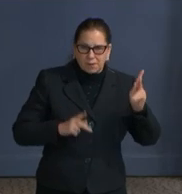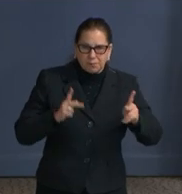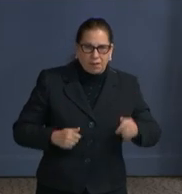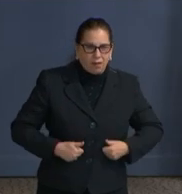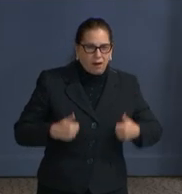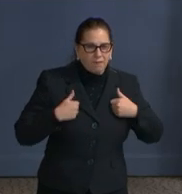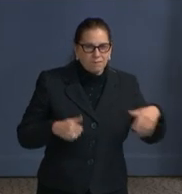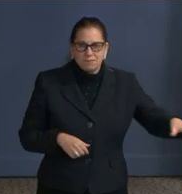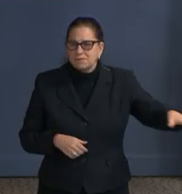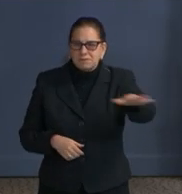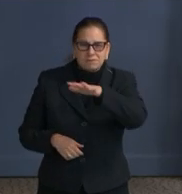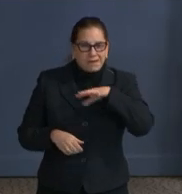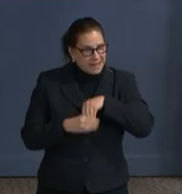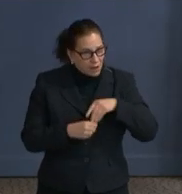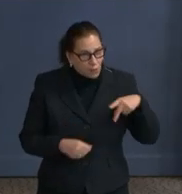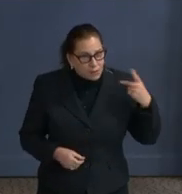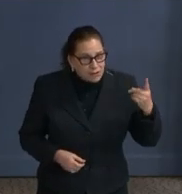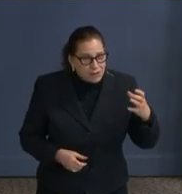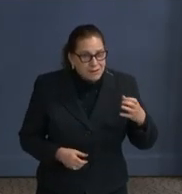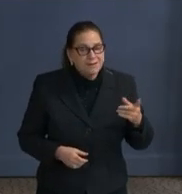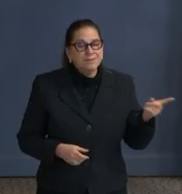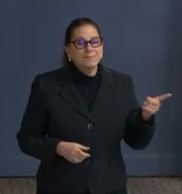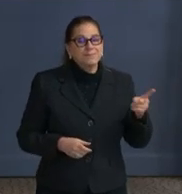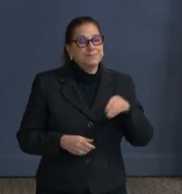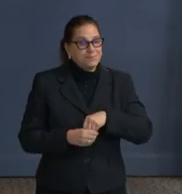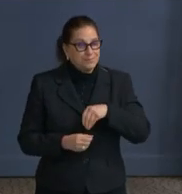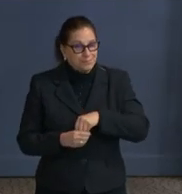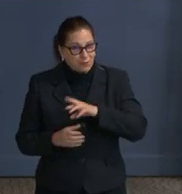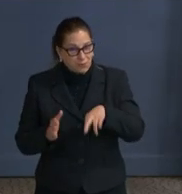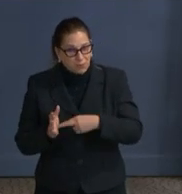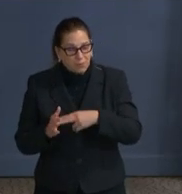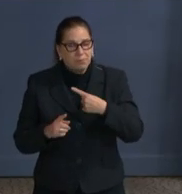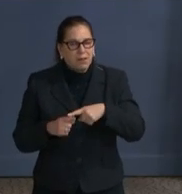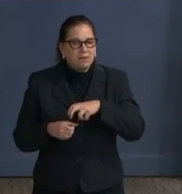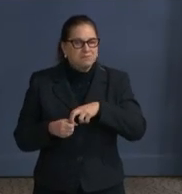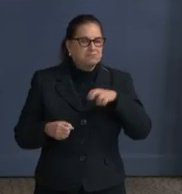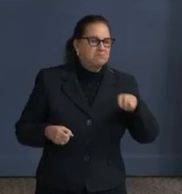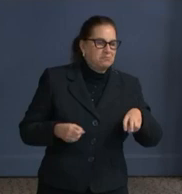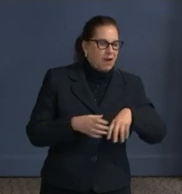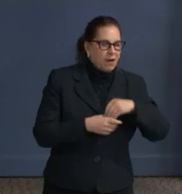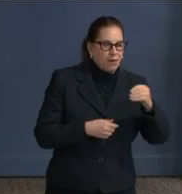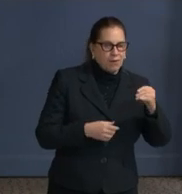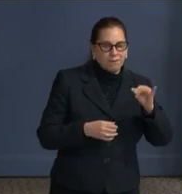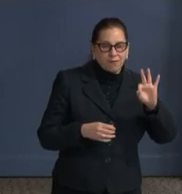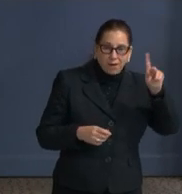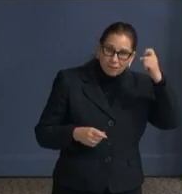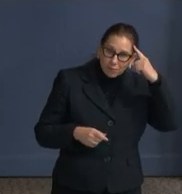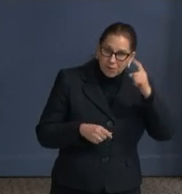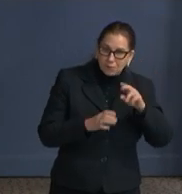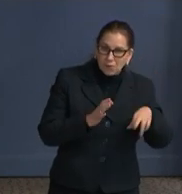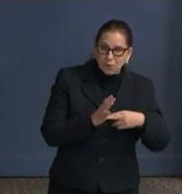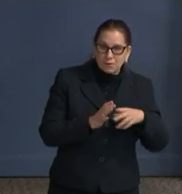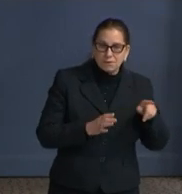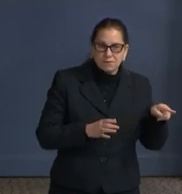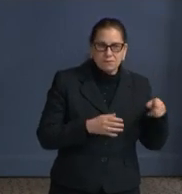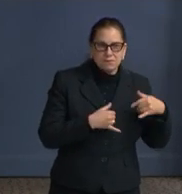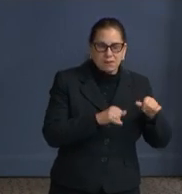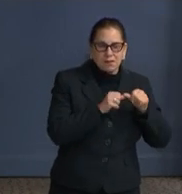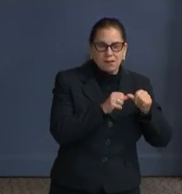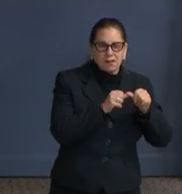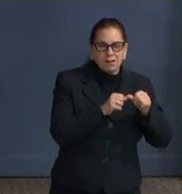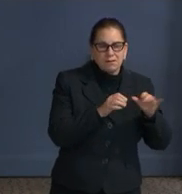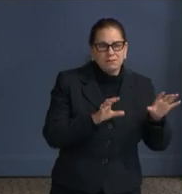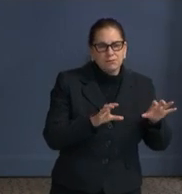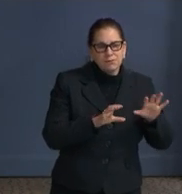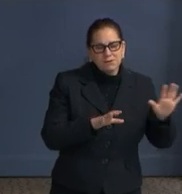a role outside of D.C. government that will allow him to continue his important work. So we want